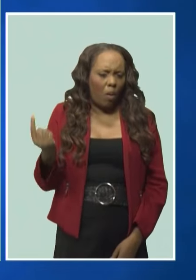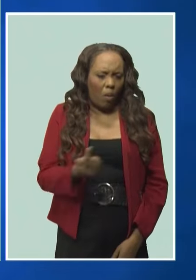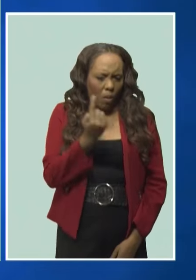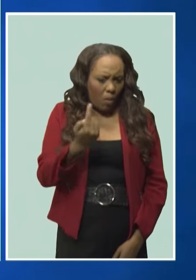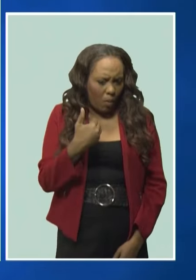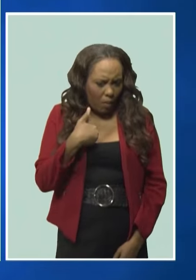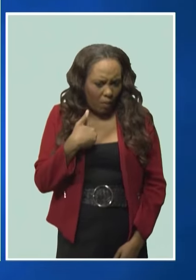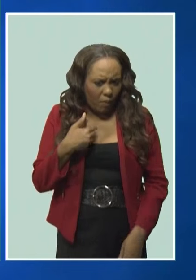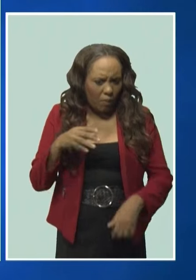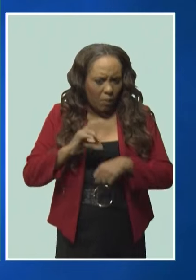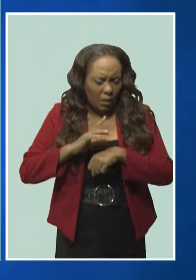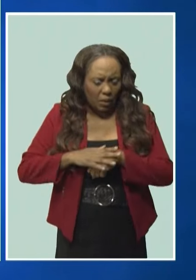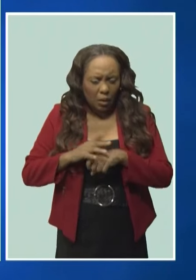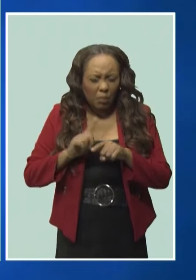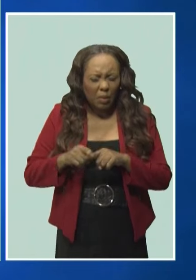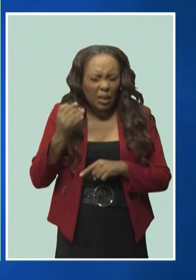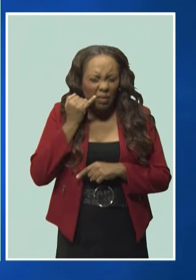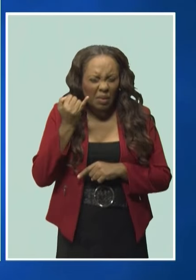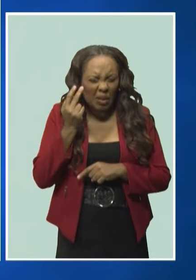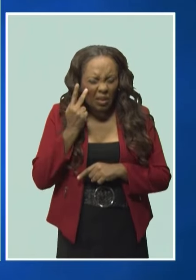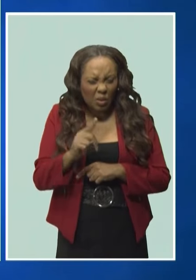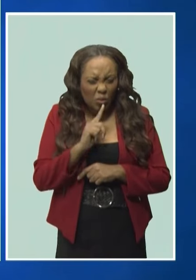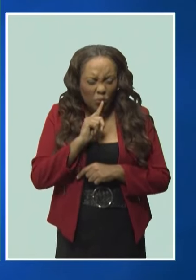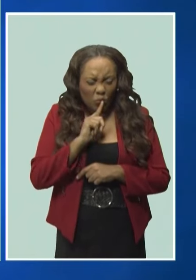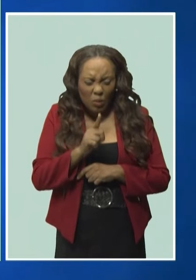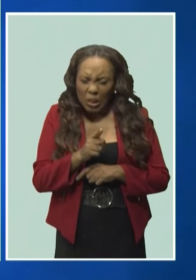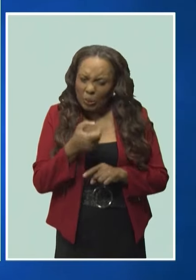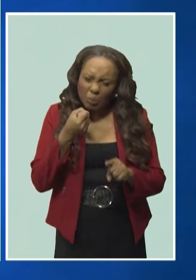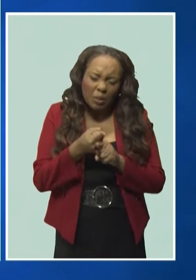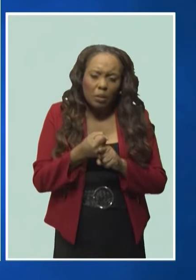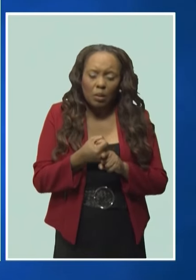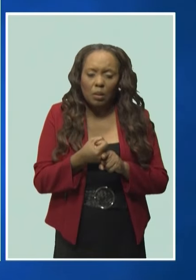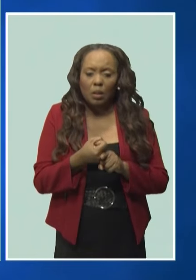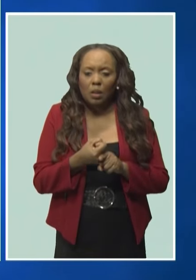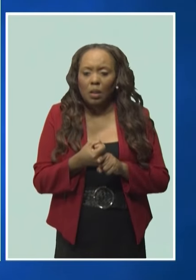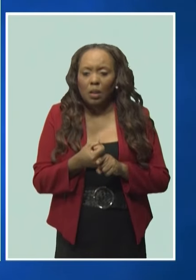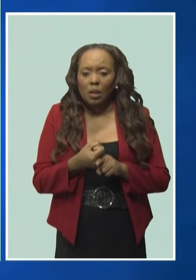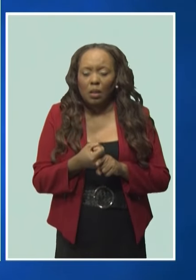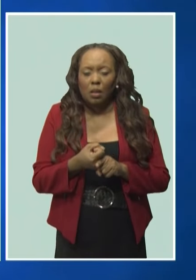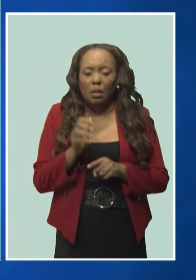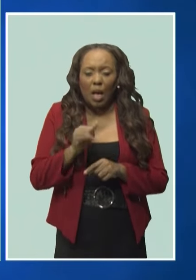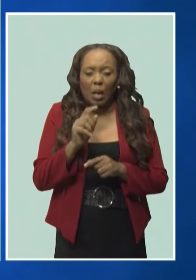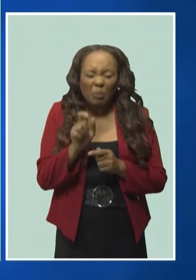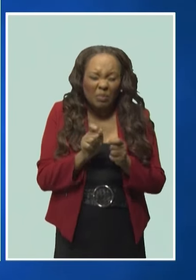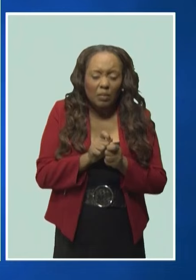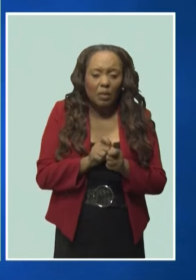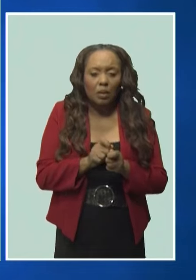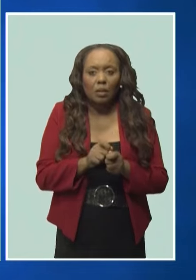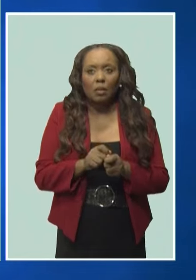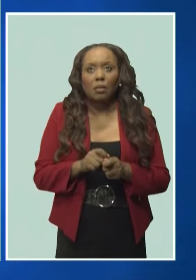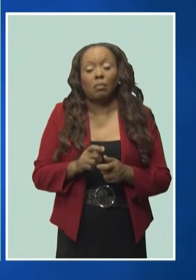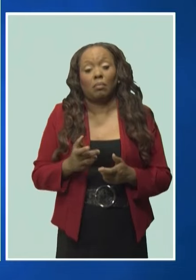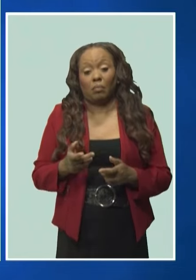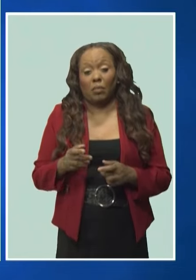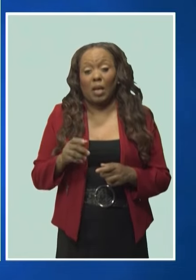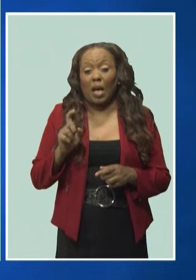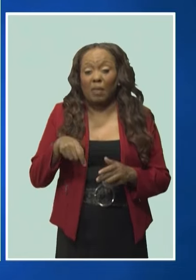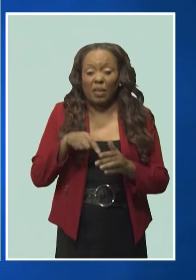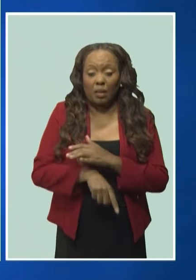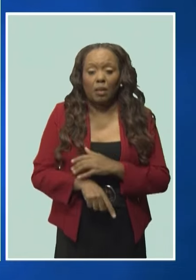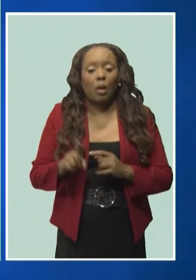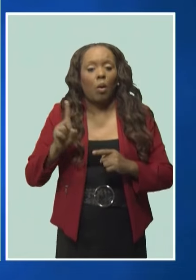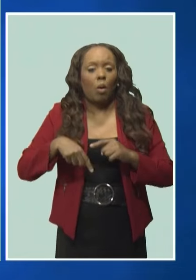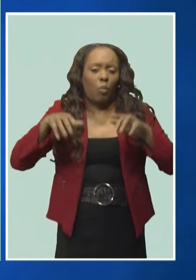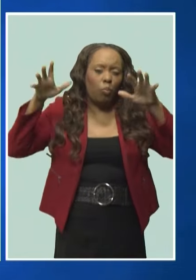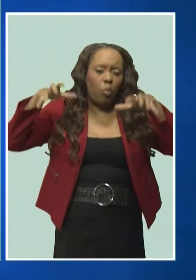seems to be a press of Aedes aegypti mosquitoes. When the rain falls and mosquitoes breed,